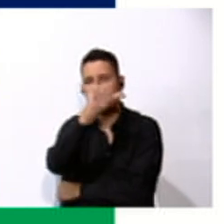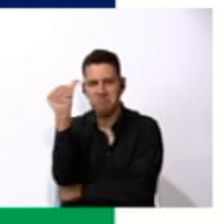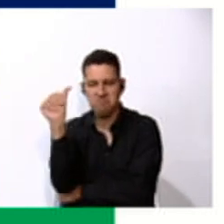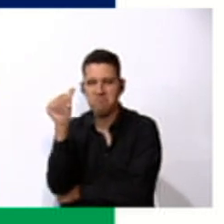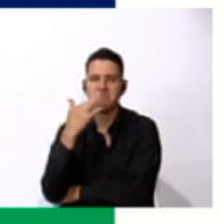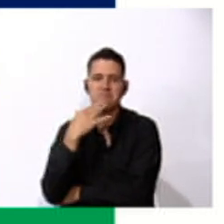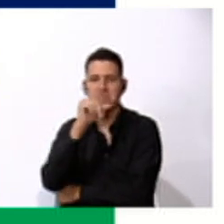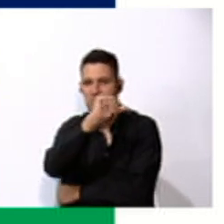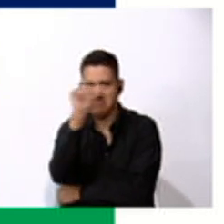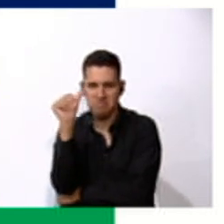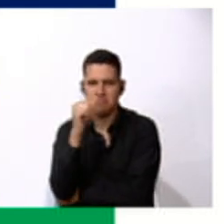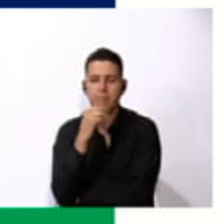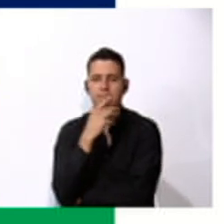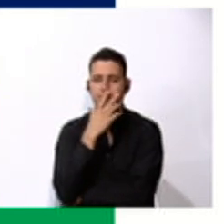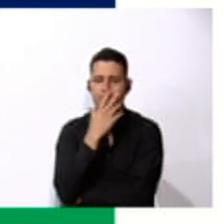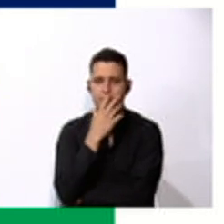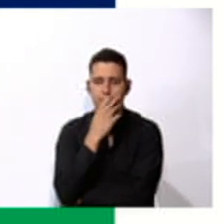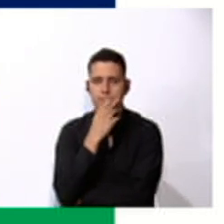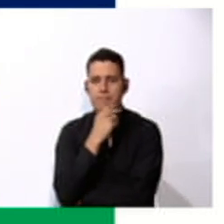blue.